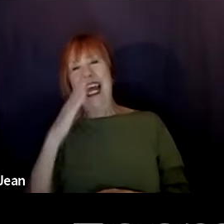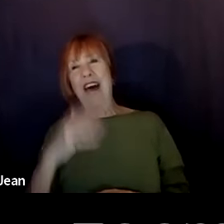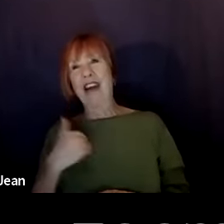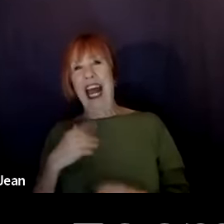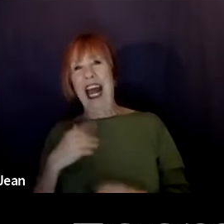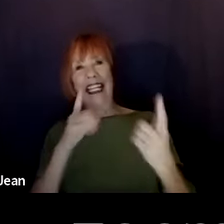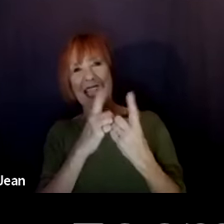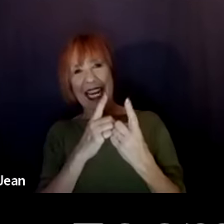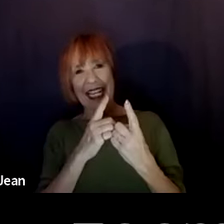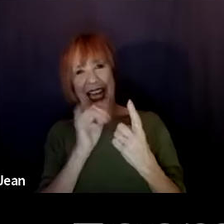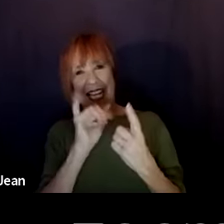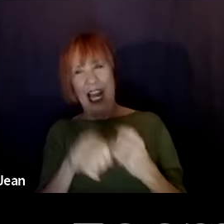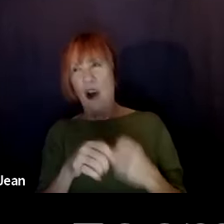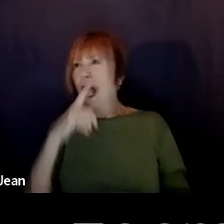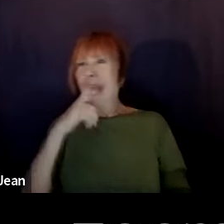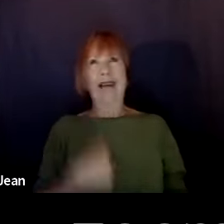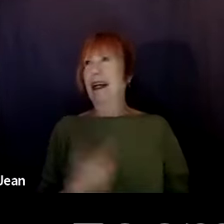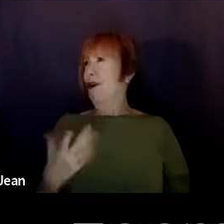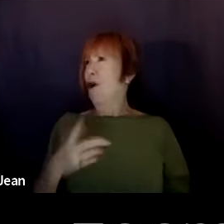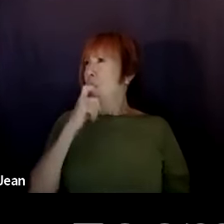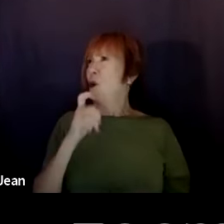just like, who dates like this?